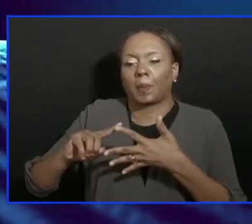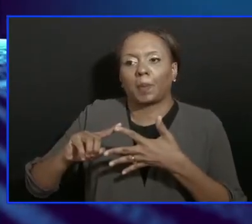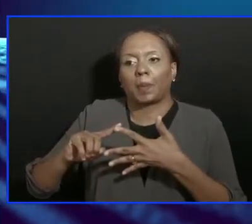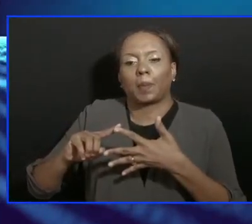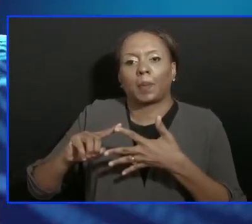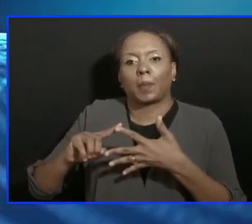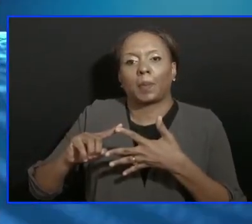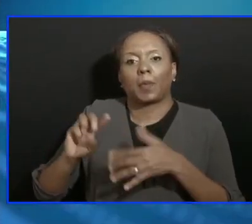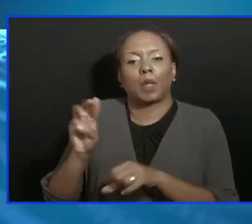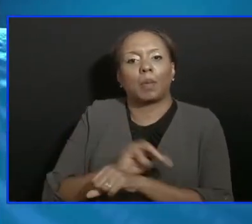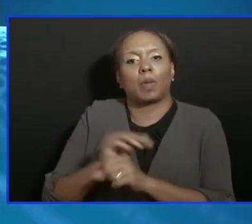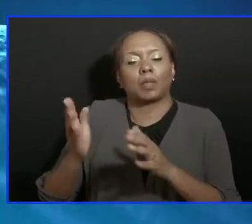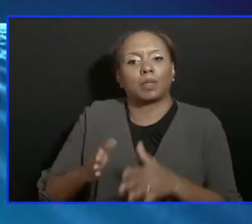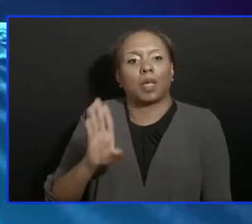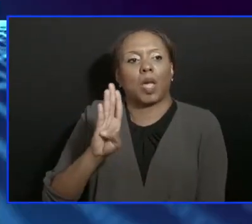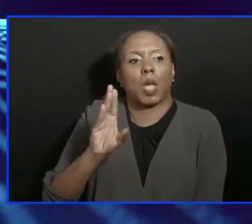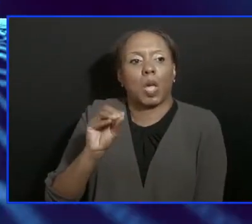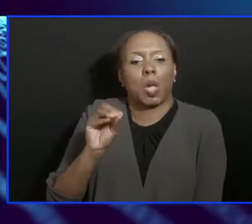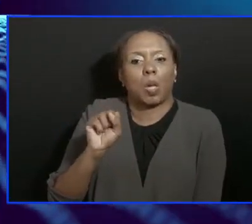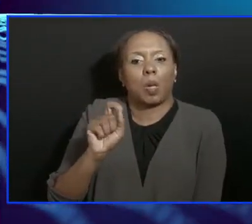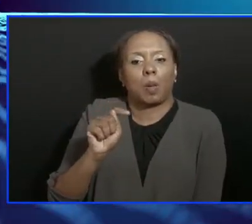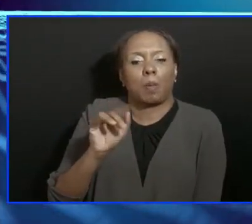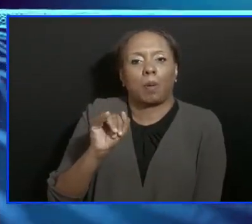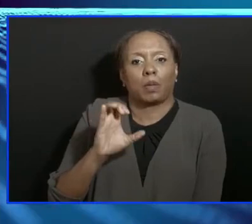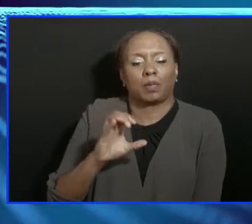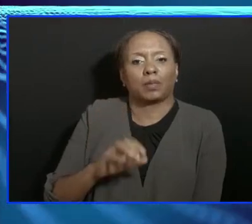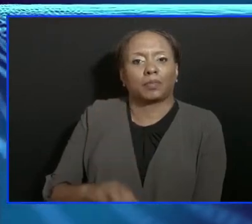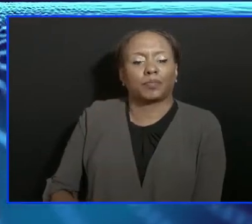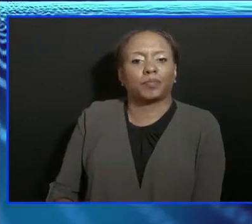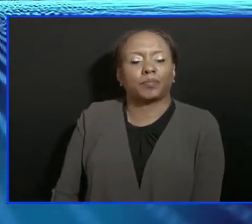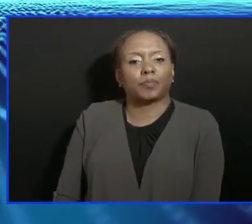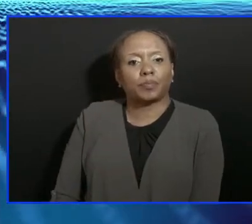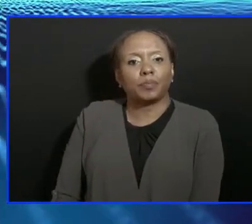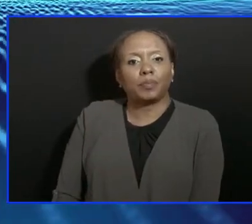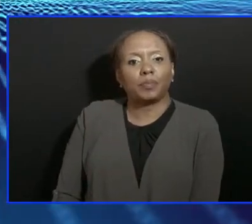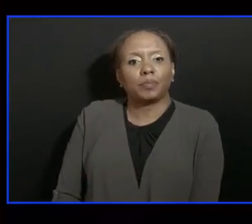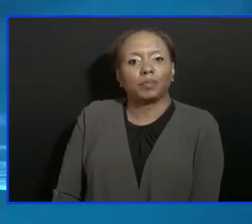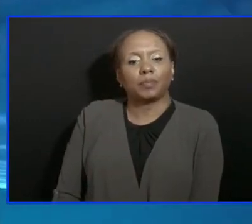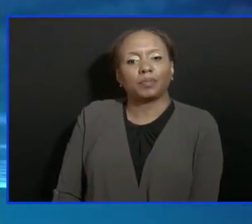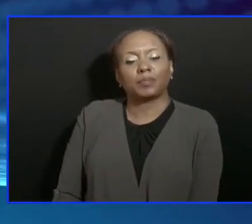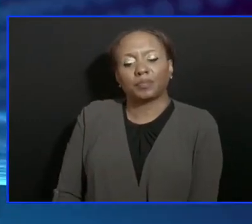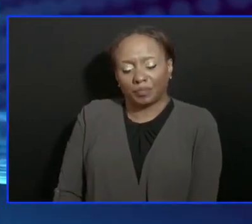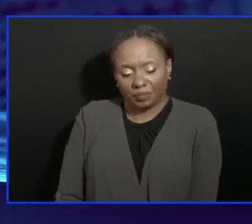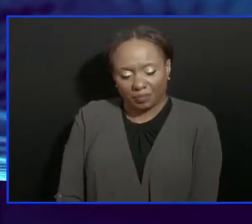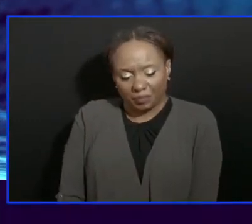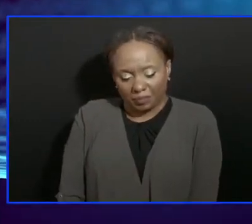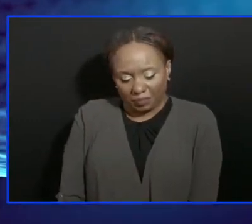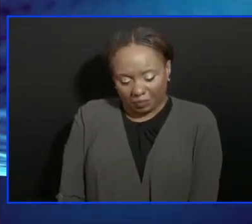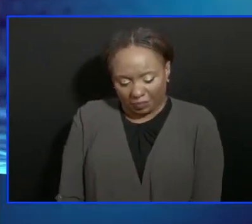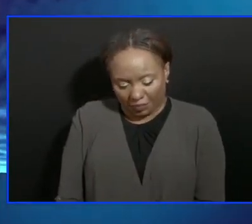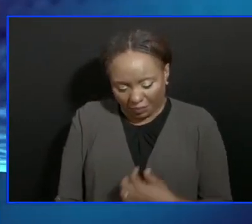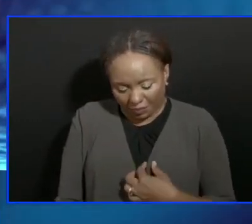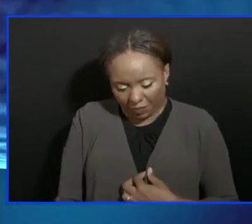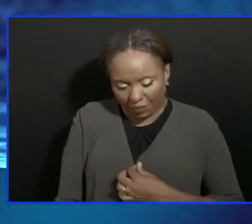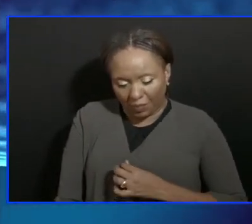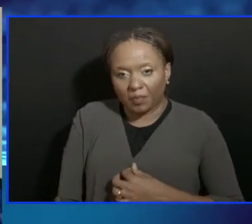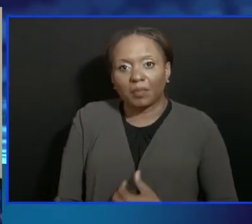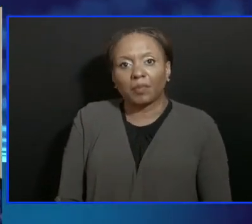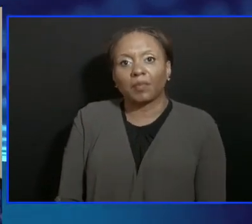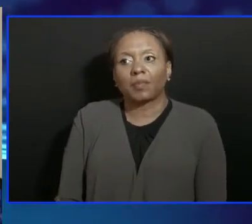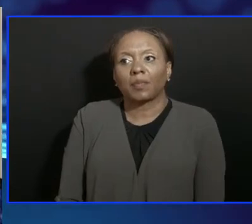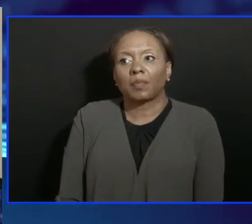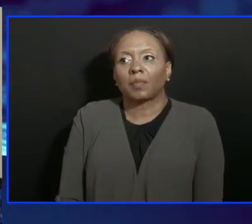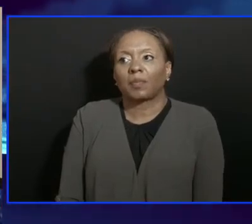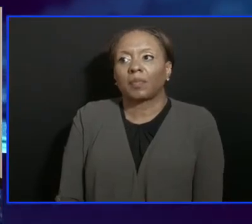controls, if any, are being put in place to ensure that Barbadians, unsuspecting